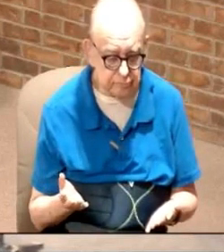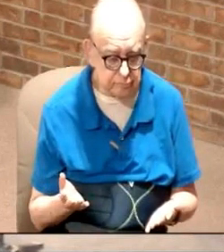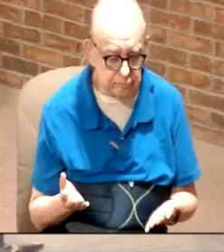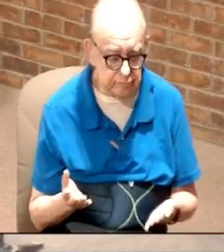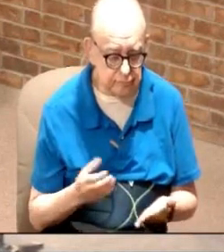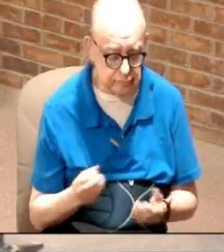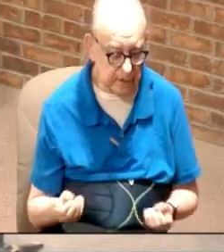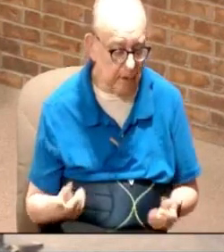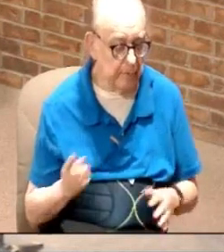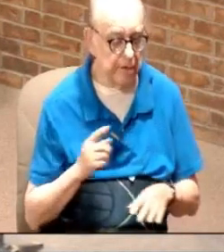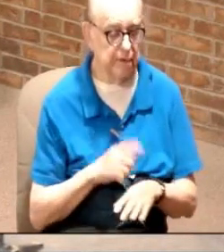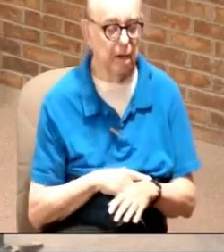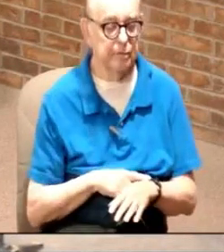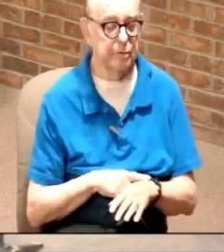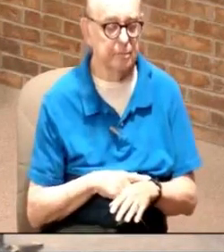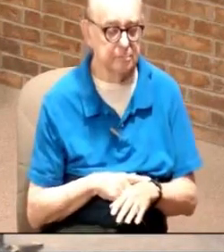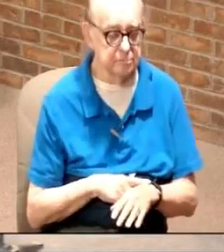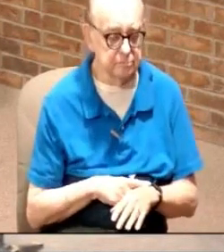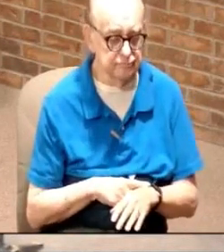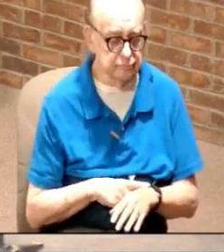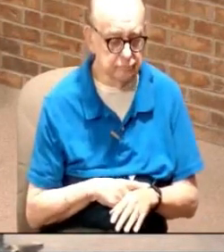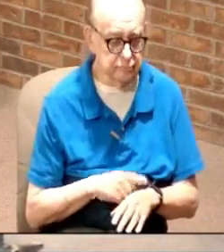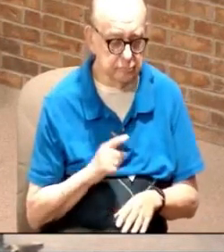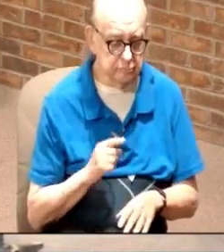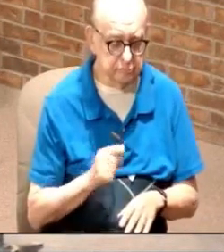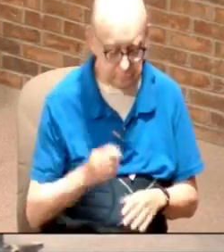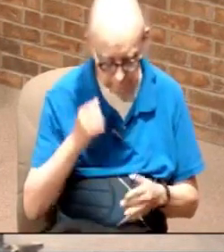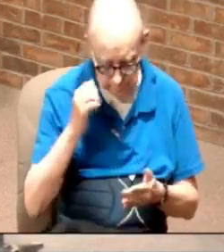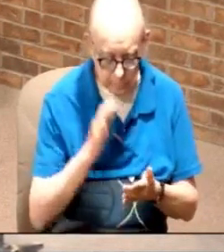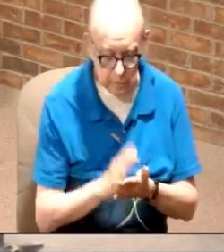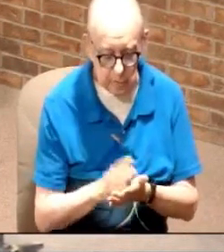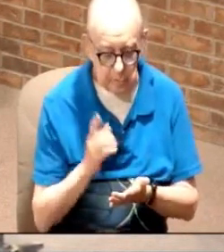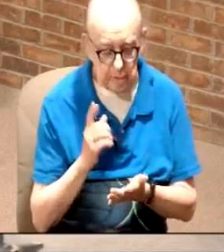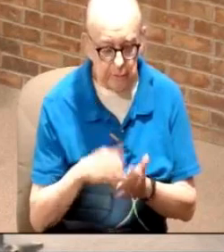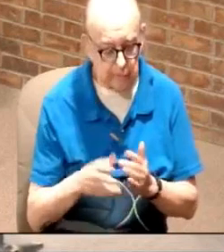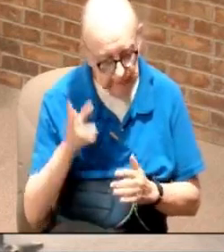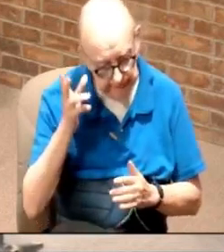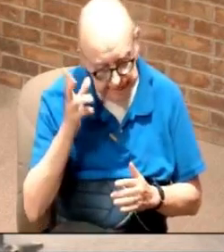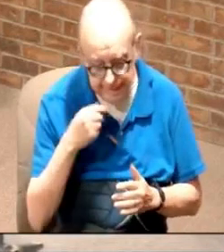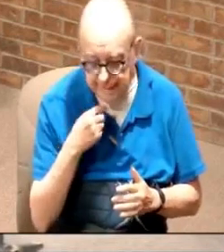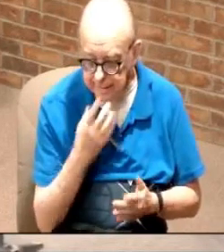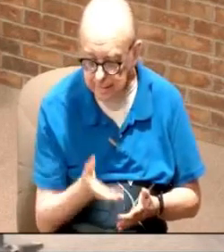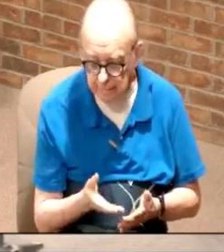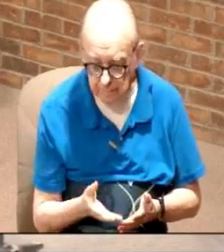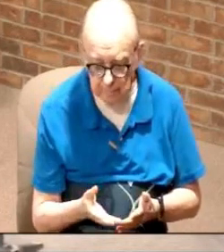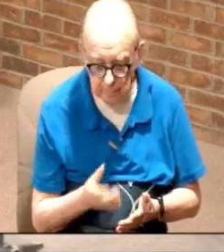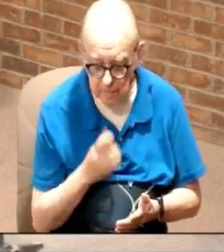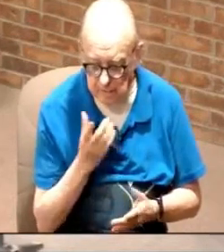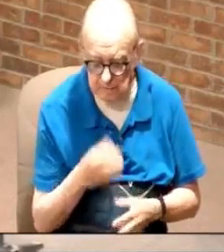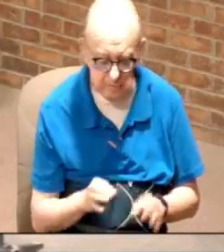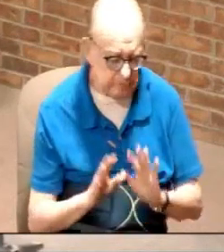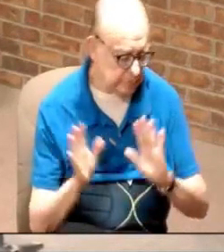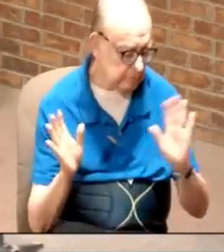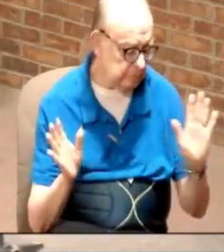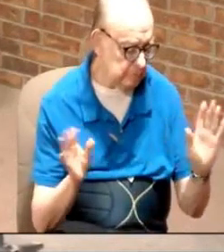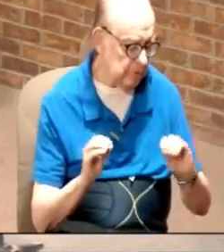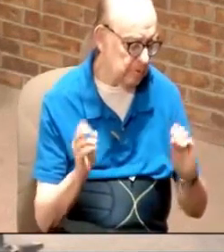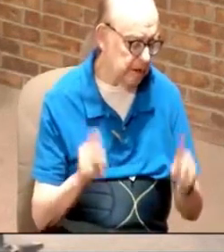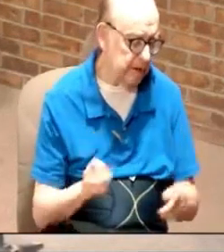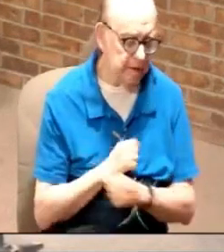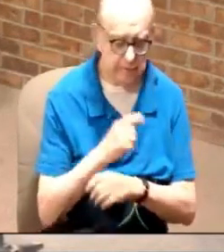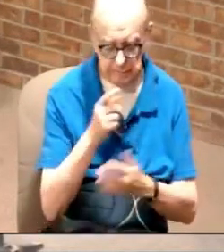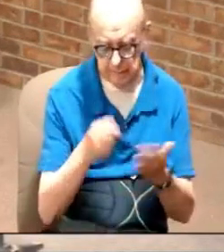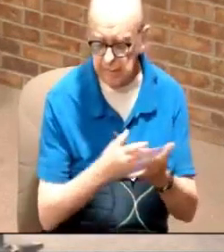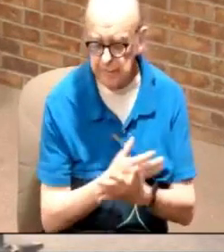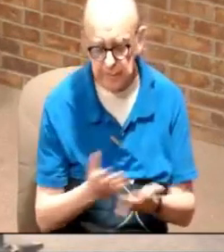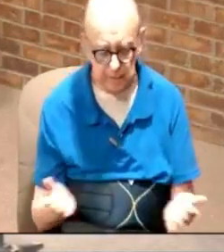And a lot of times, you're believing what he's saying. You're not worth anything. Nobody loves you. This